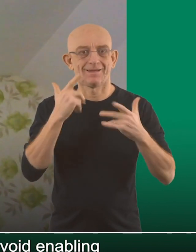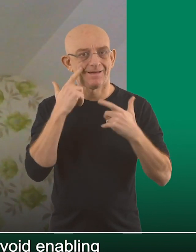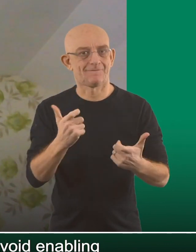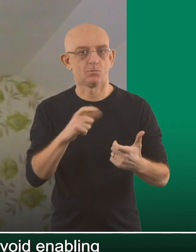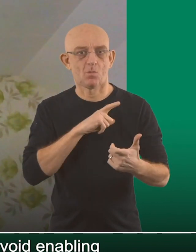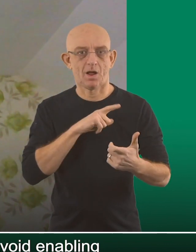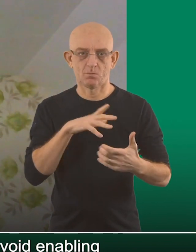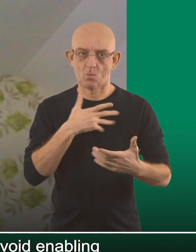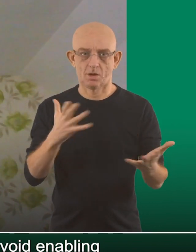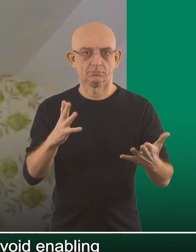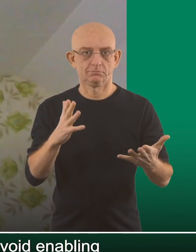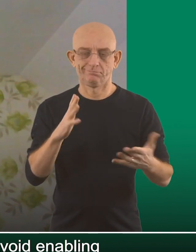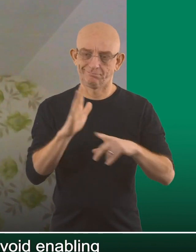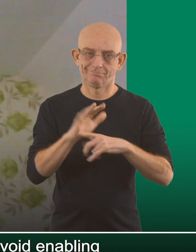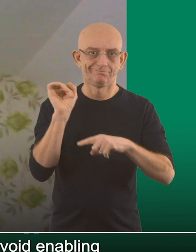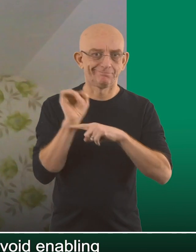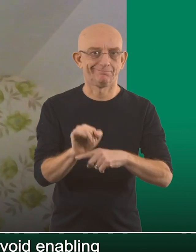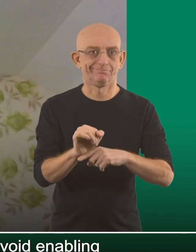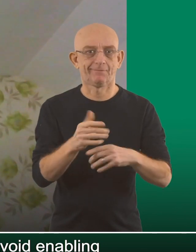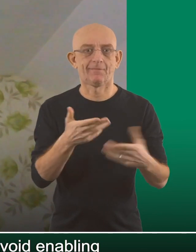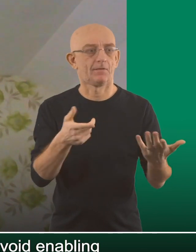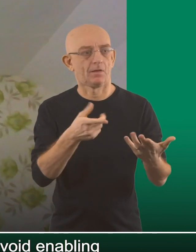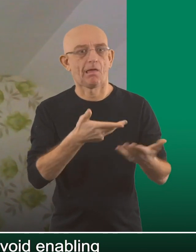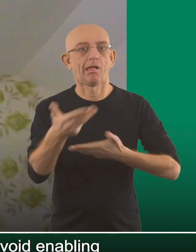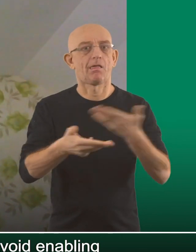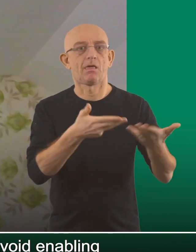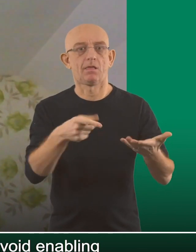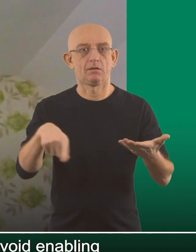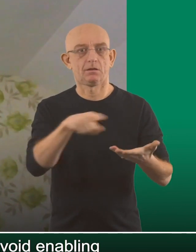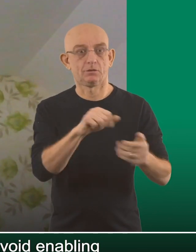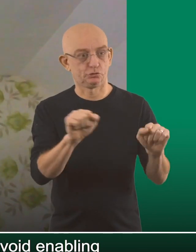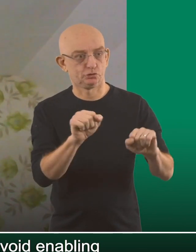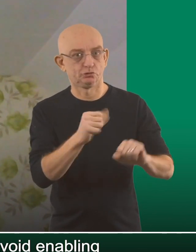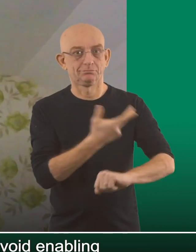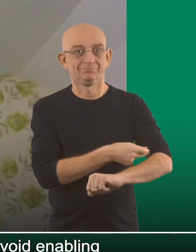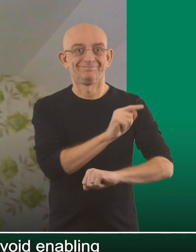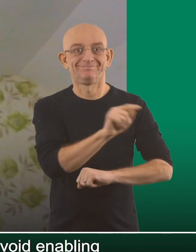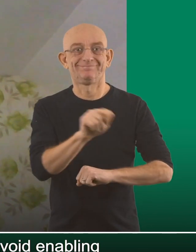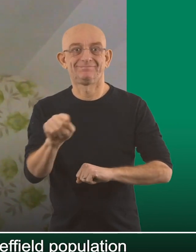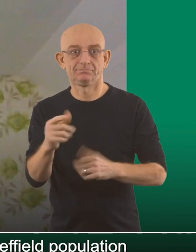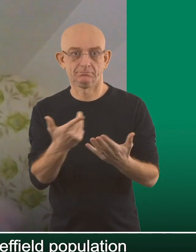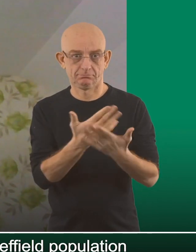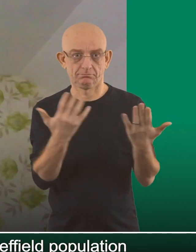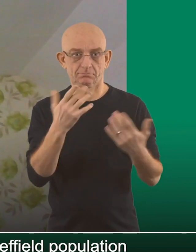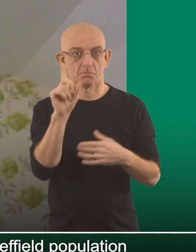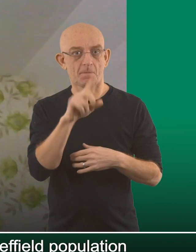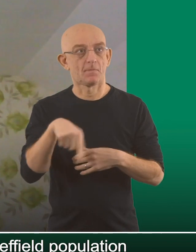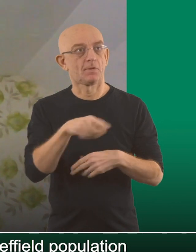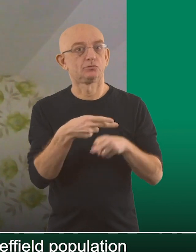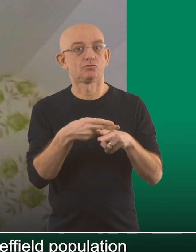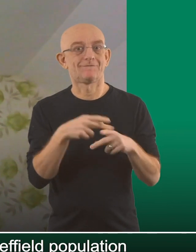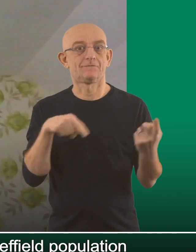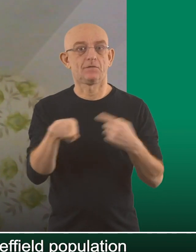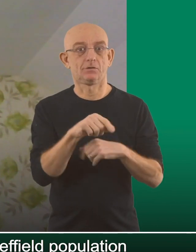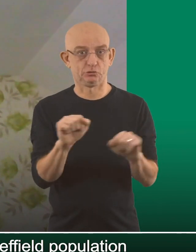We definitely should avoid enabling unmitigated transmission in the non-vaccinated population. Still significant